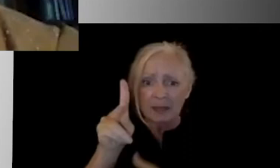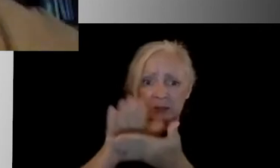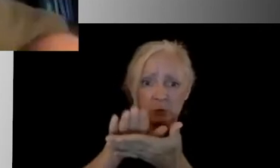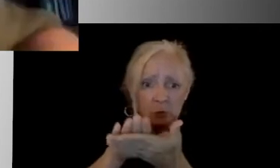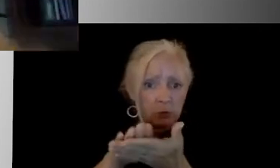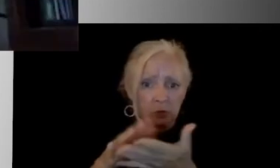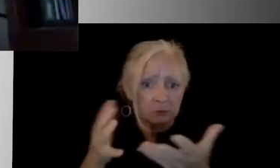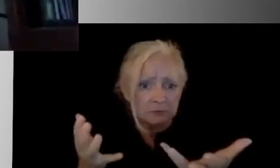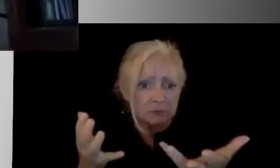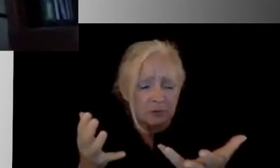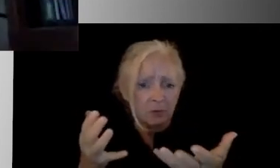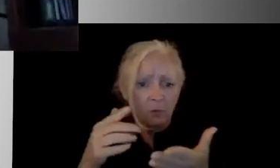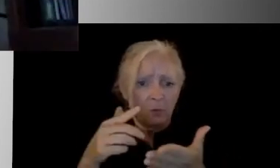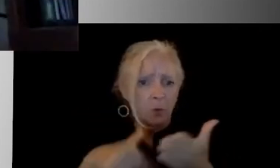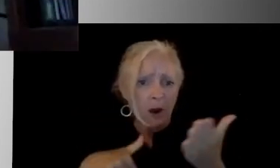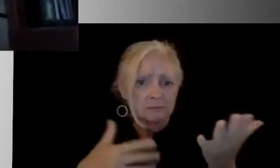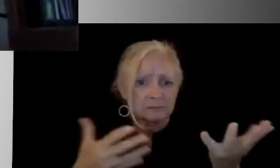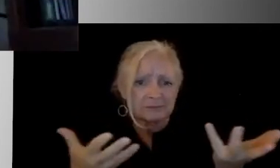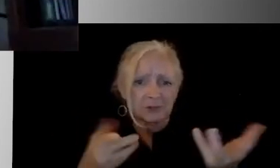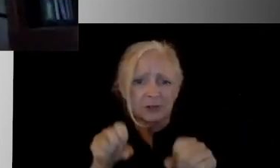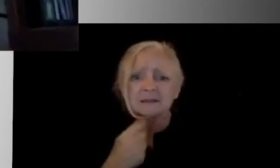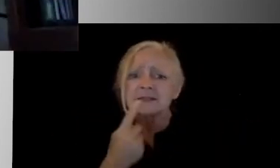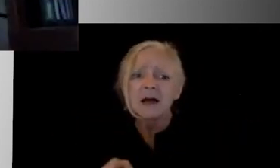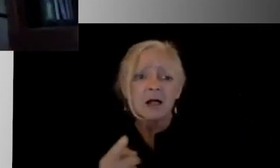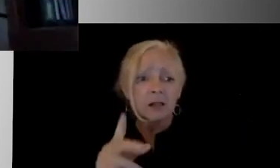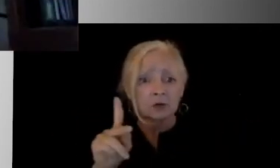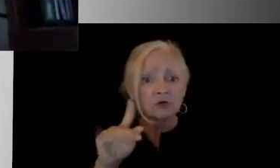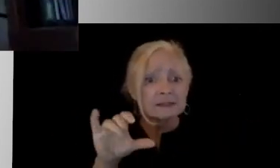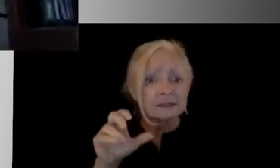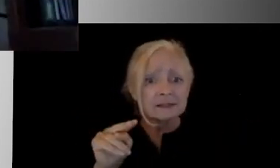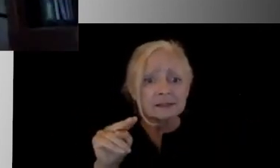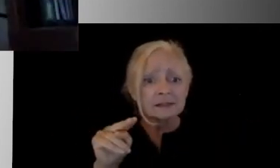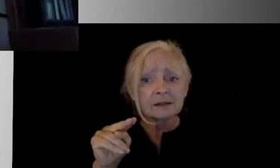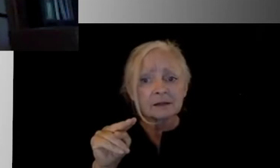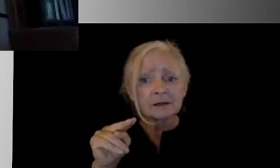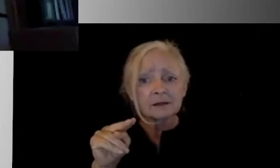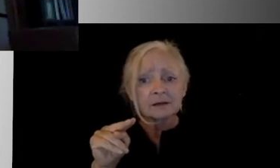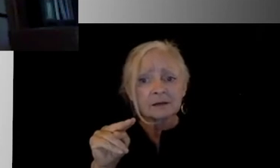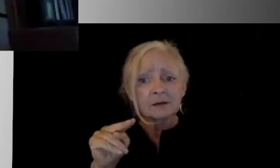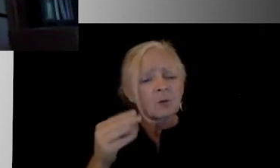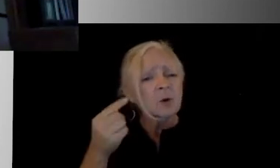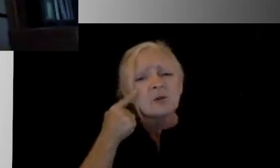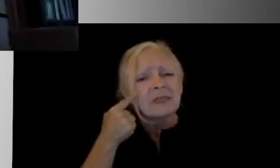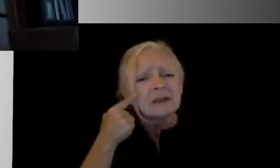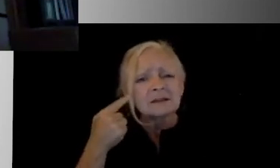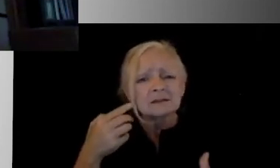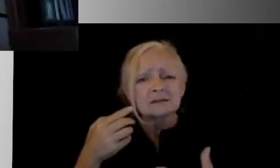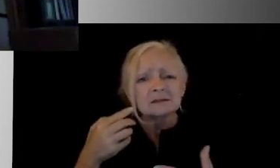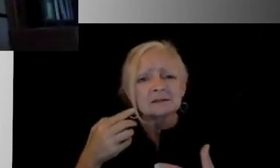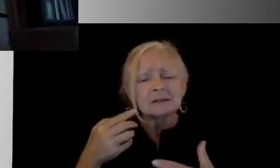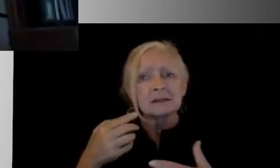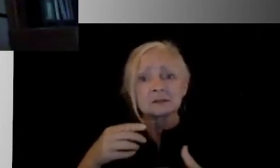you know, or Kristen, what is the process that they should go through with their family doctor